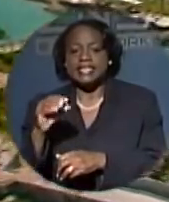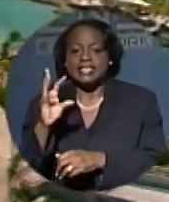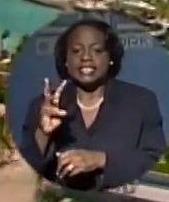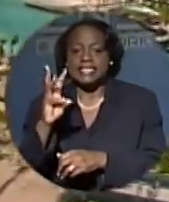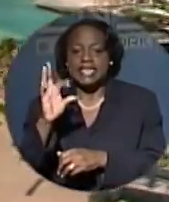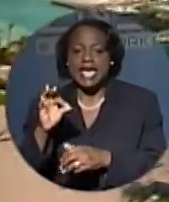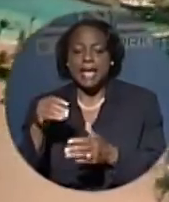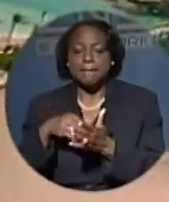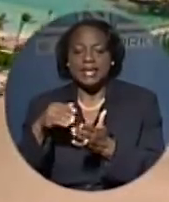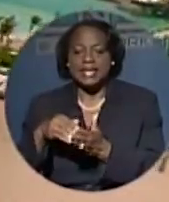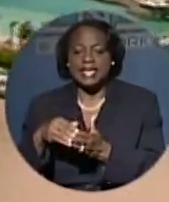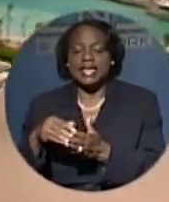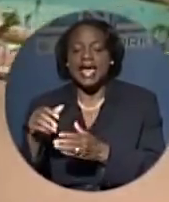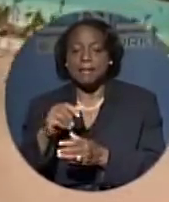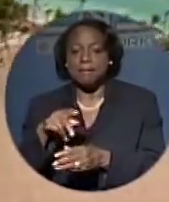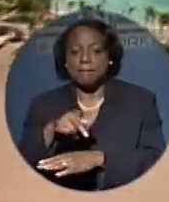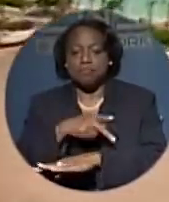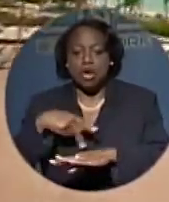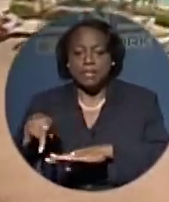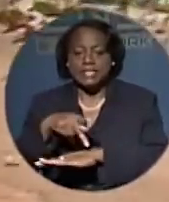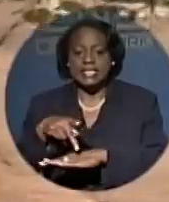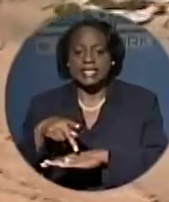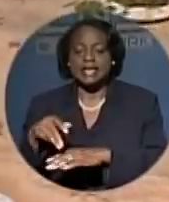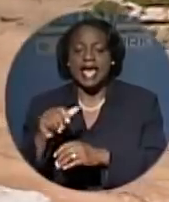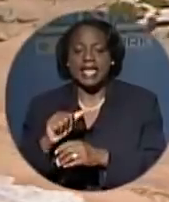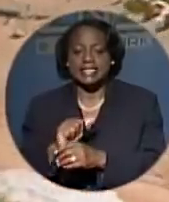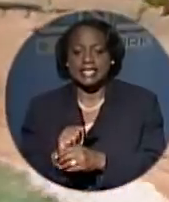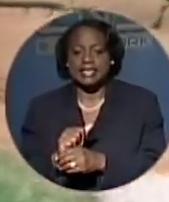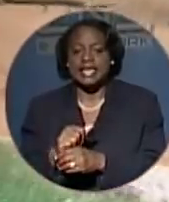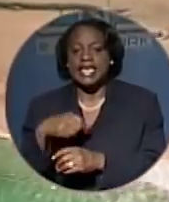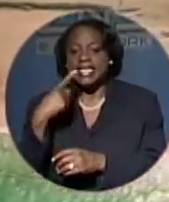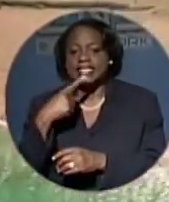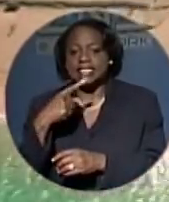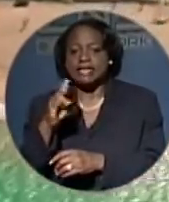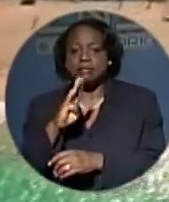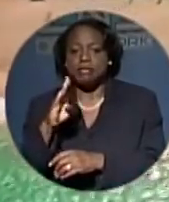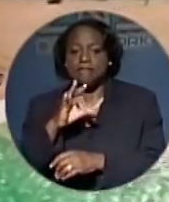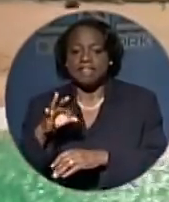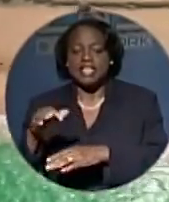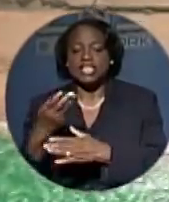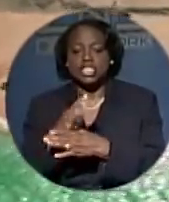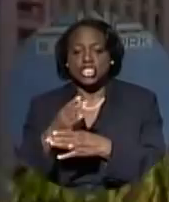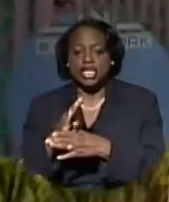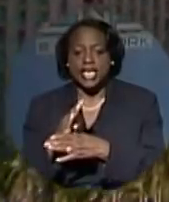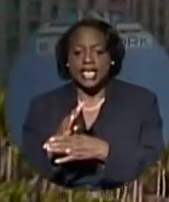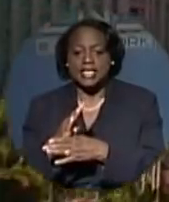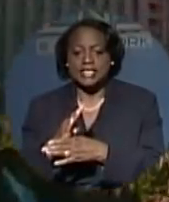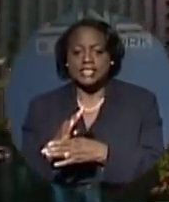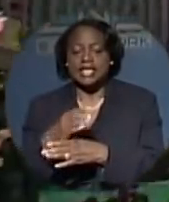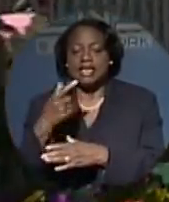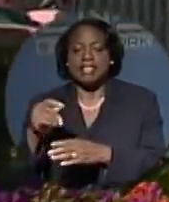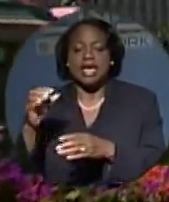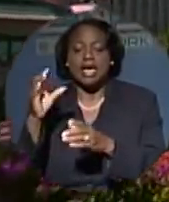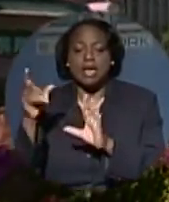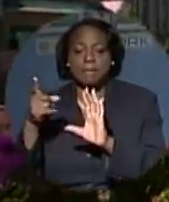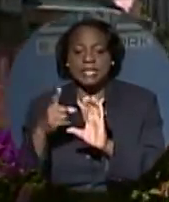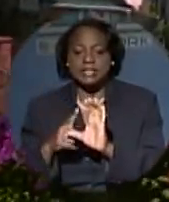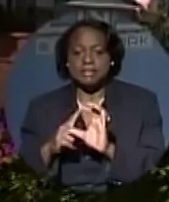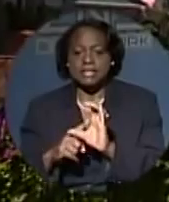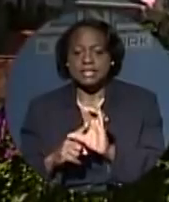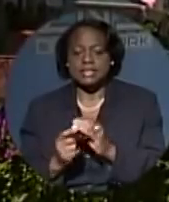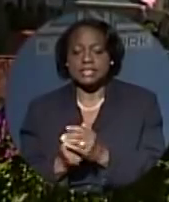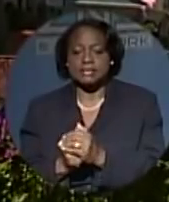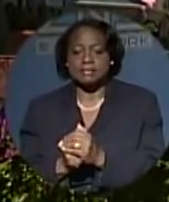assets. The PM says he's been assured that Brookfield shares Kirzner's commitment to continue future capital expenditure and maintenance of the